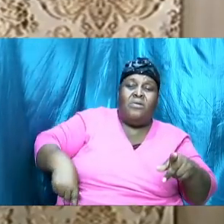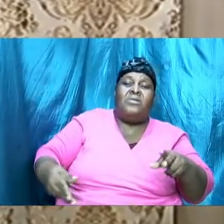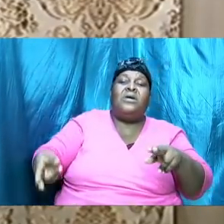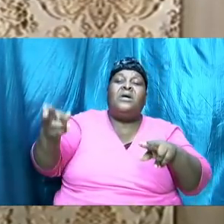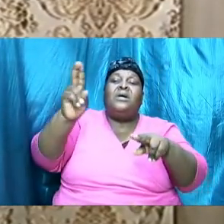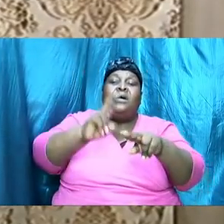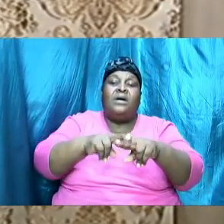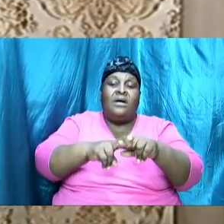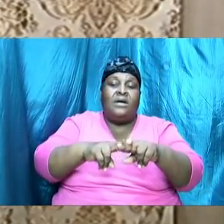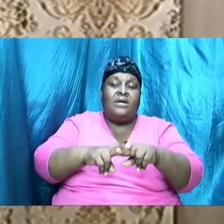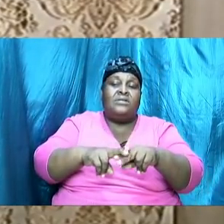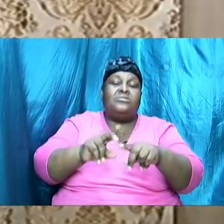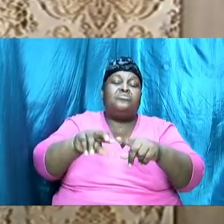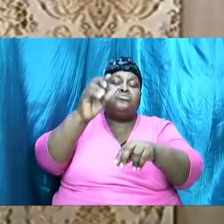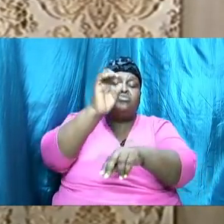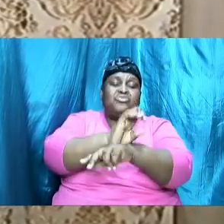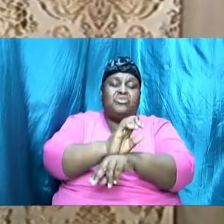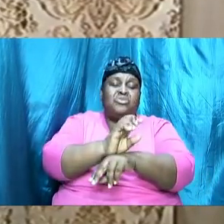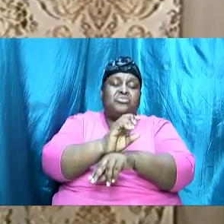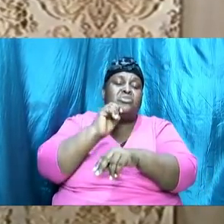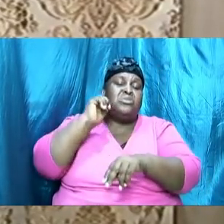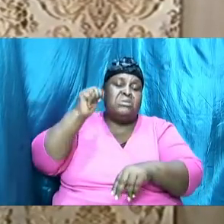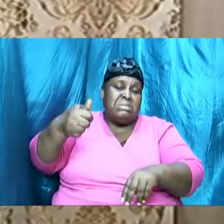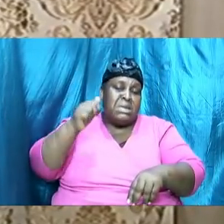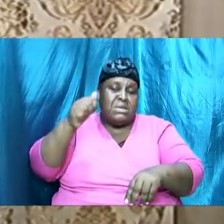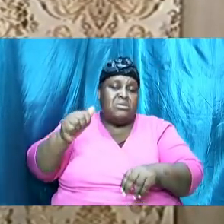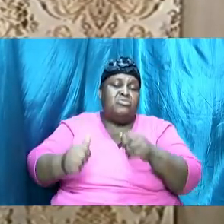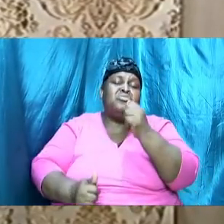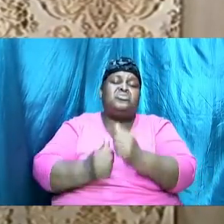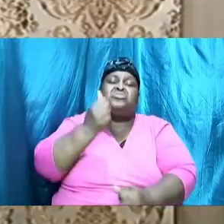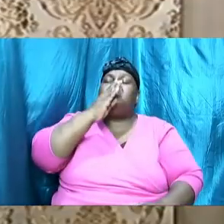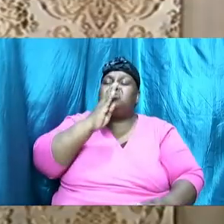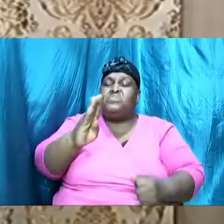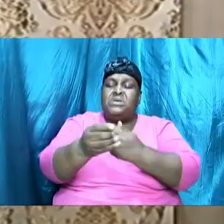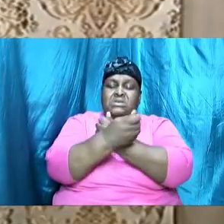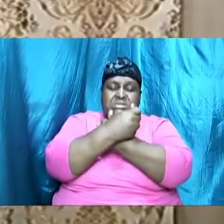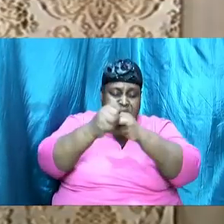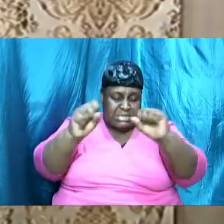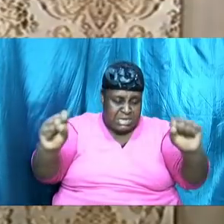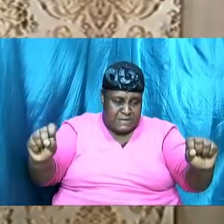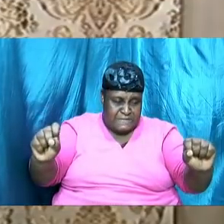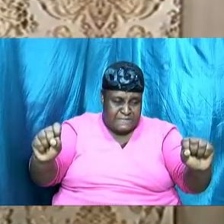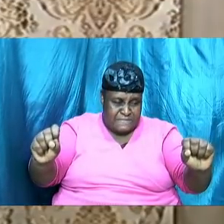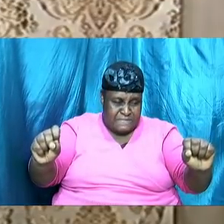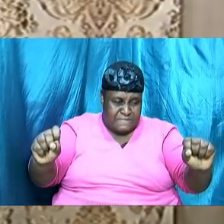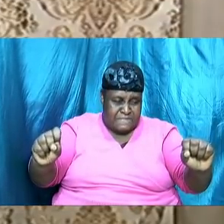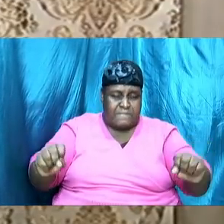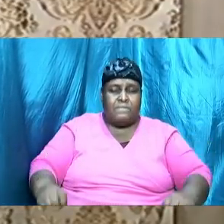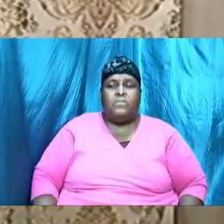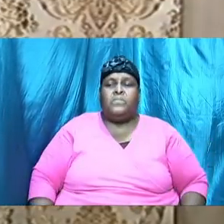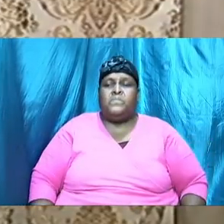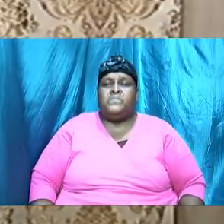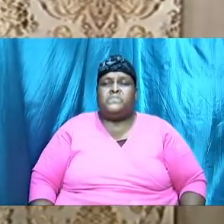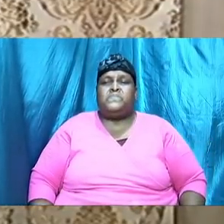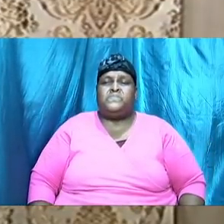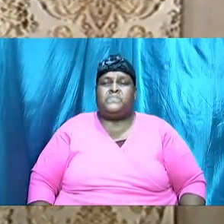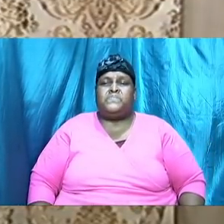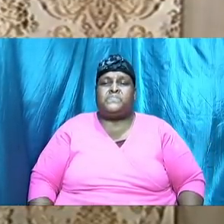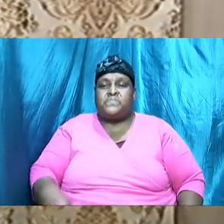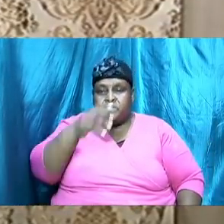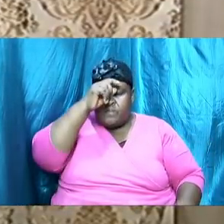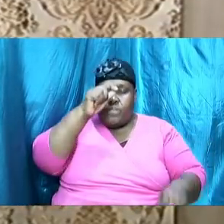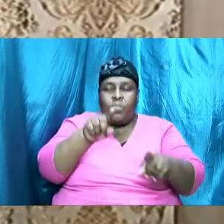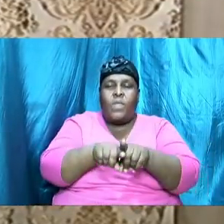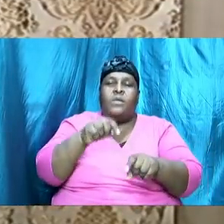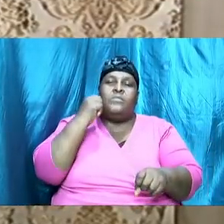to the church daily such as should be saved brothers and